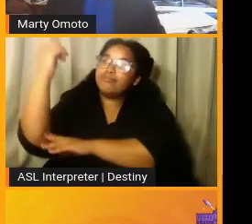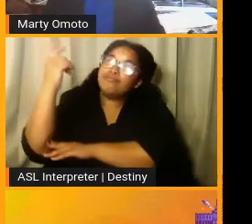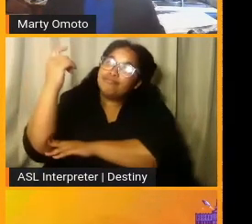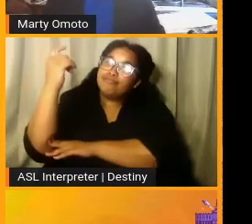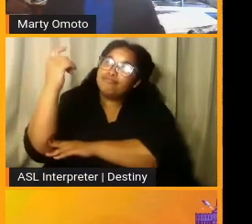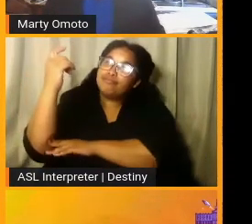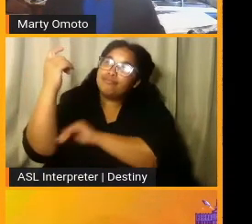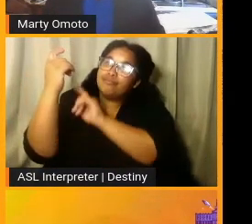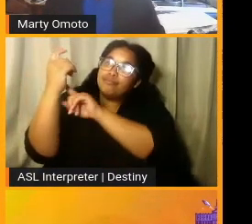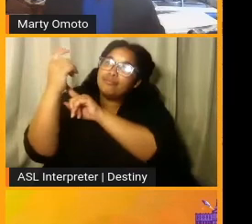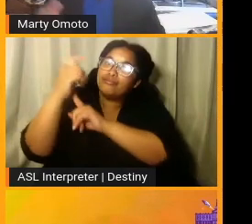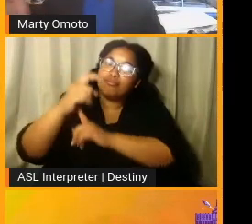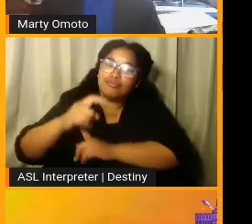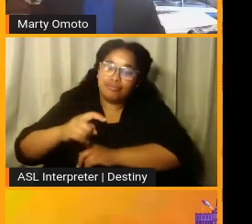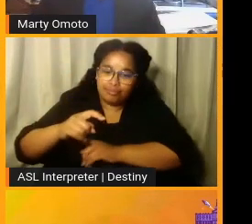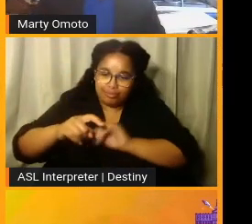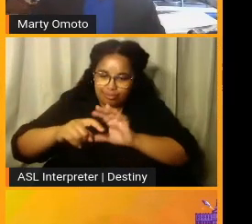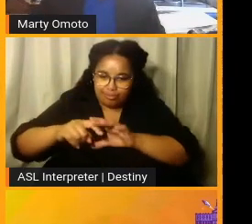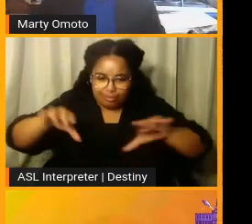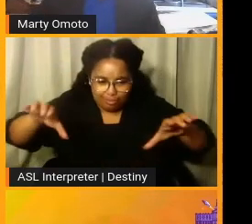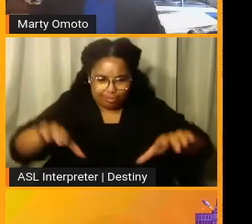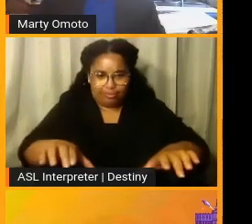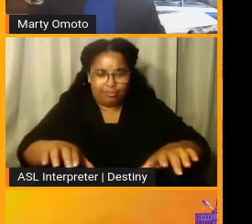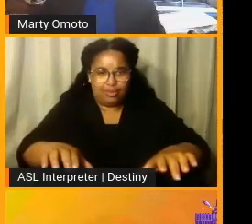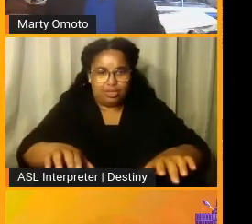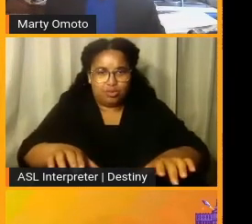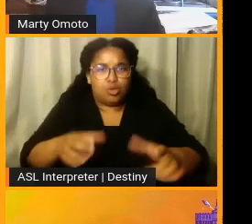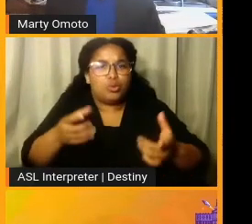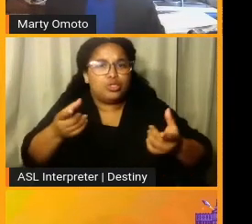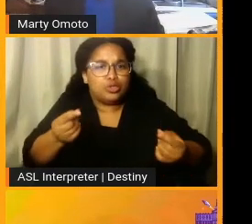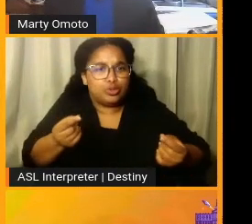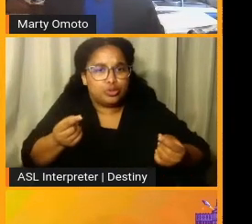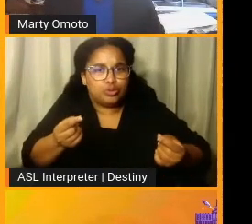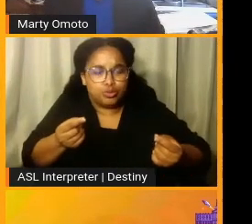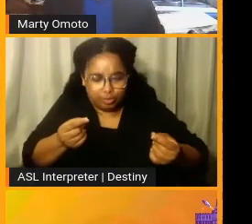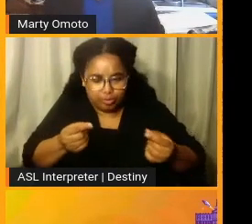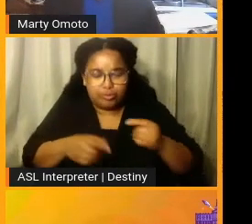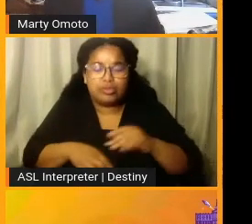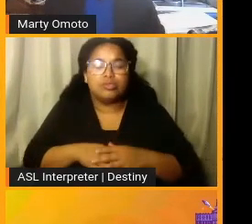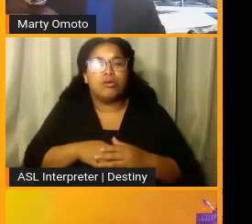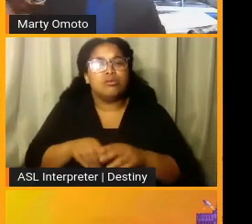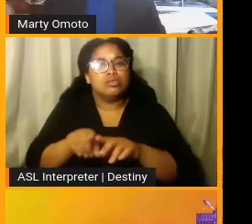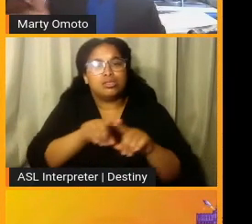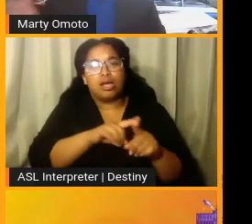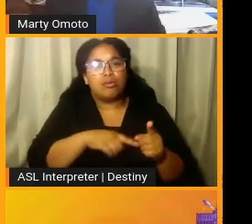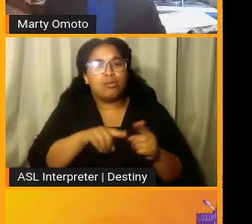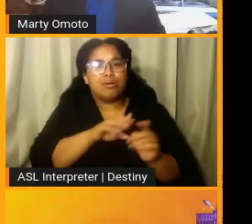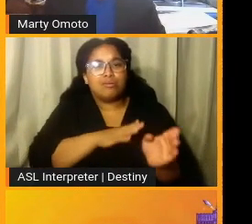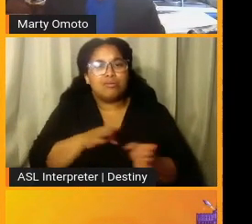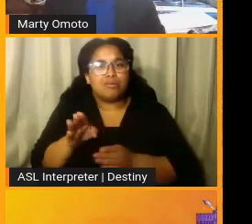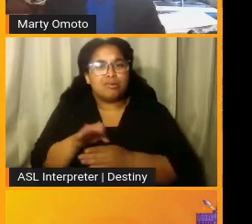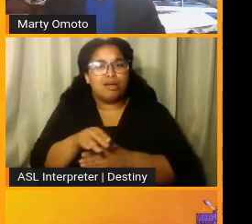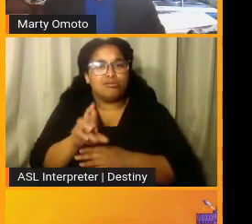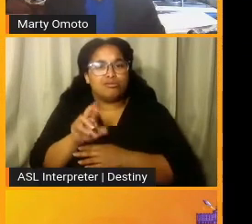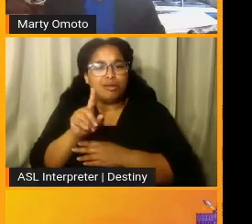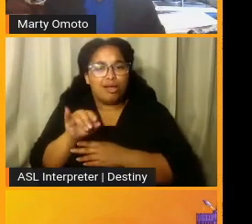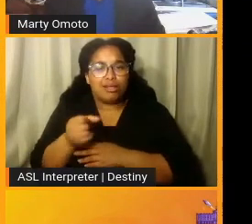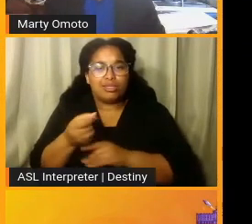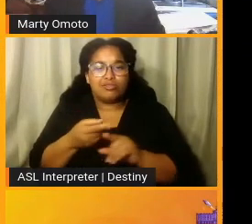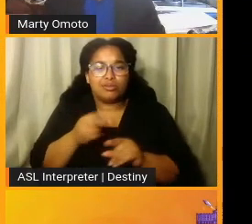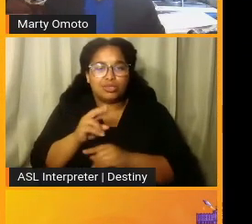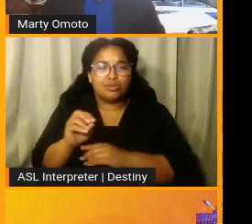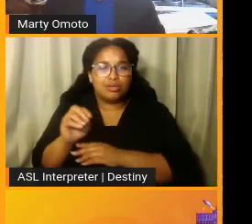it. And this is, again, when we organized rallies back, this is actually some pictures from